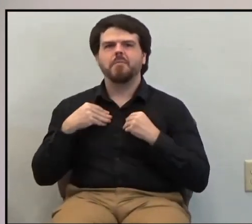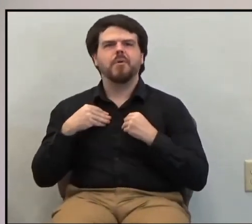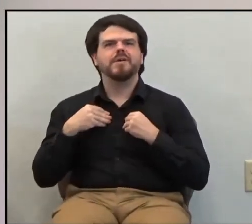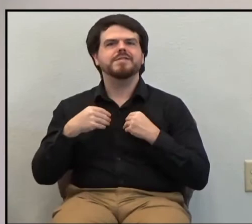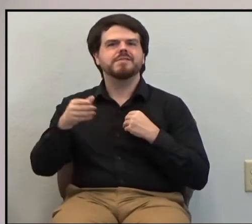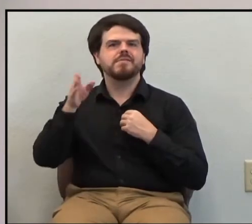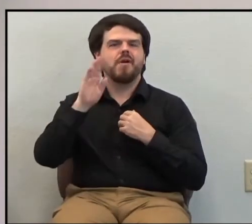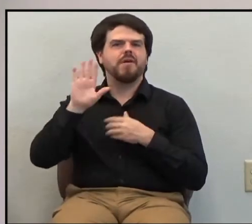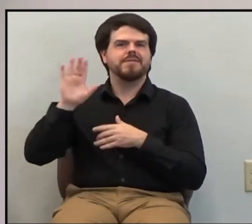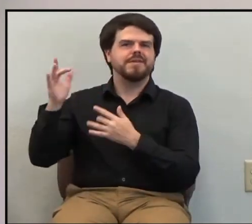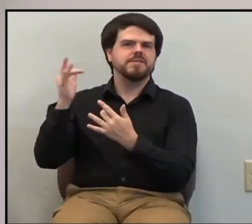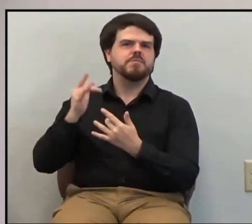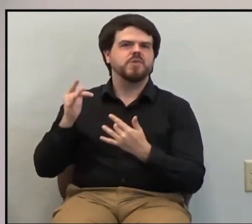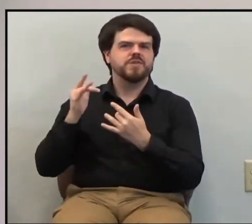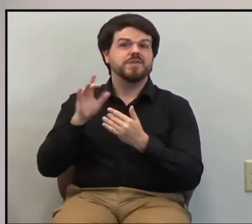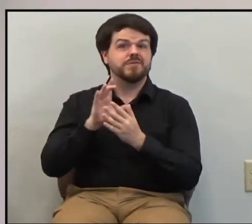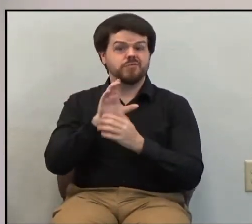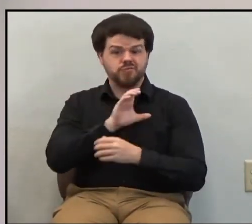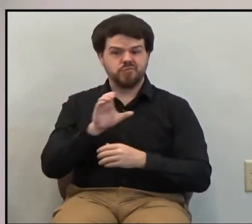Christ came to him.